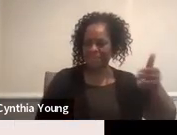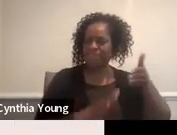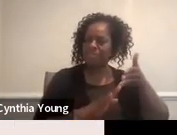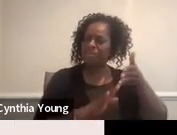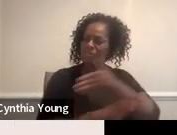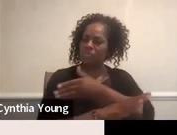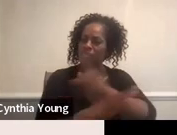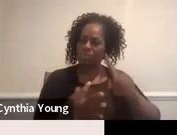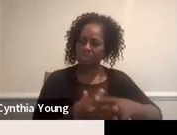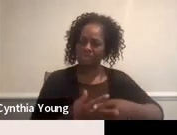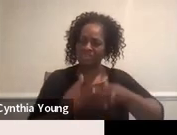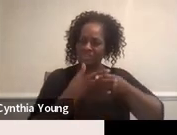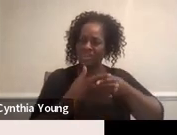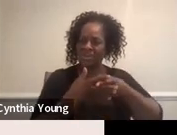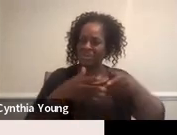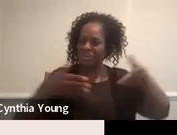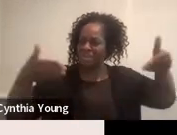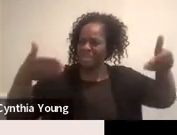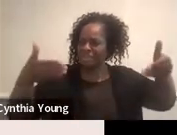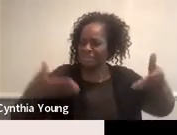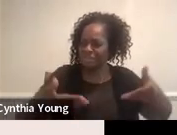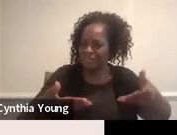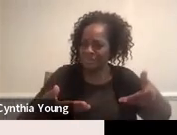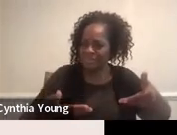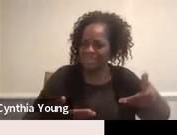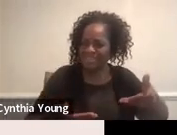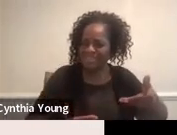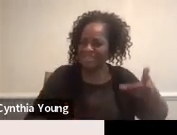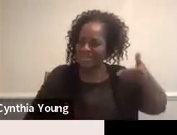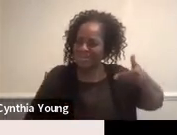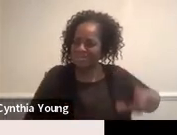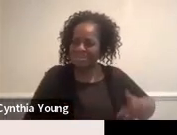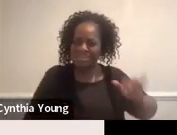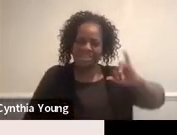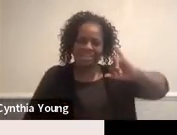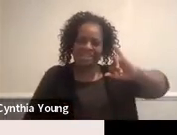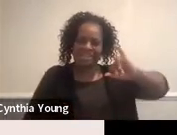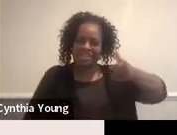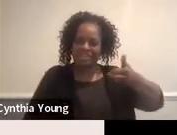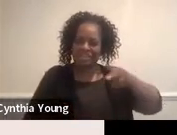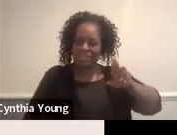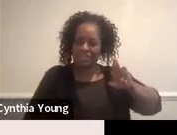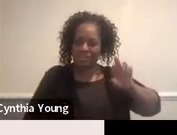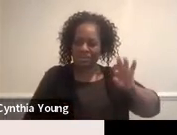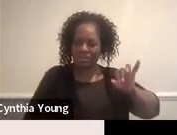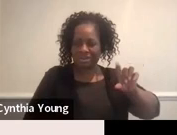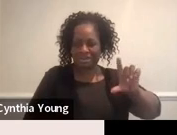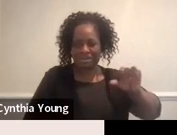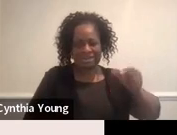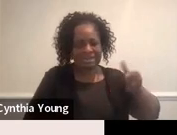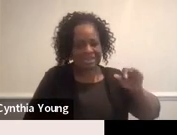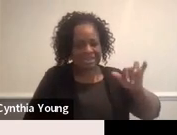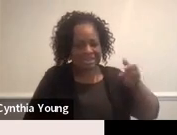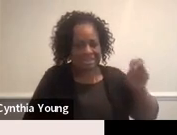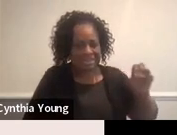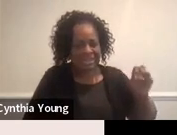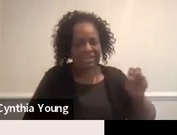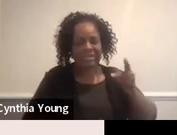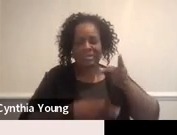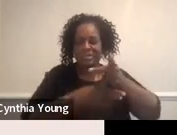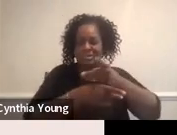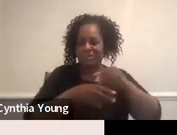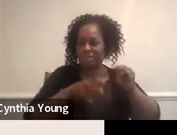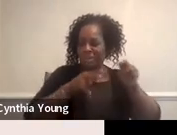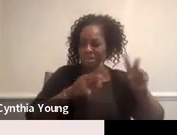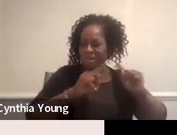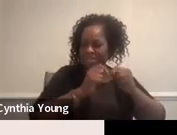that, we'll do a few introductions. So I am Jennifer Gleason with the supervision and monitoring